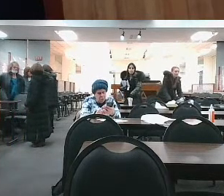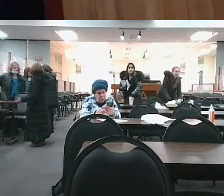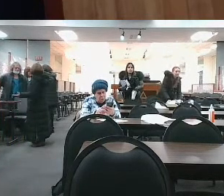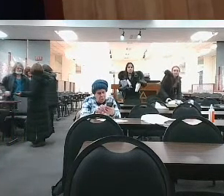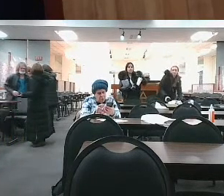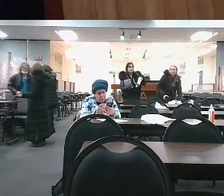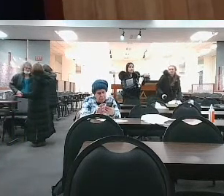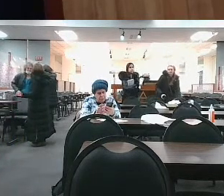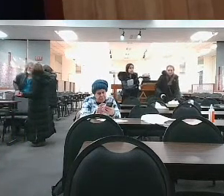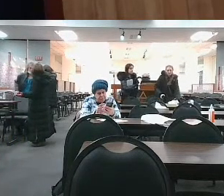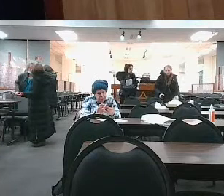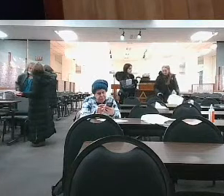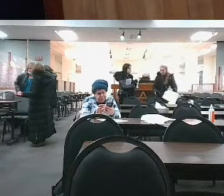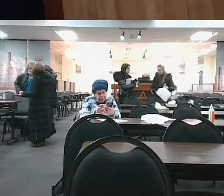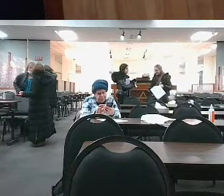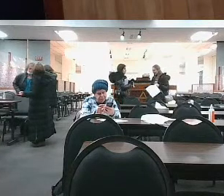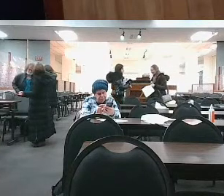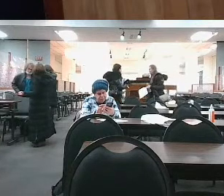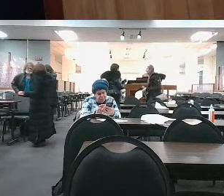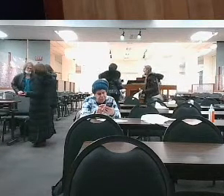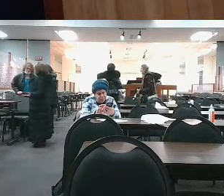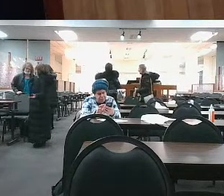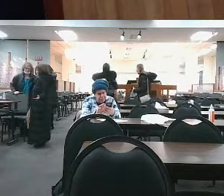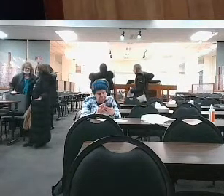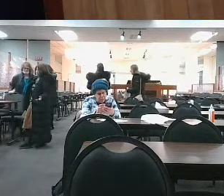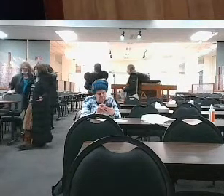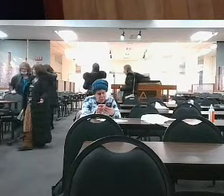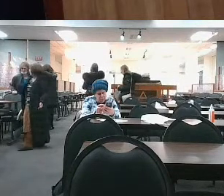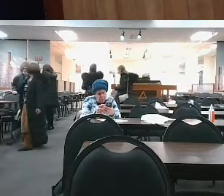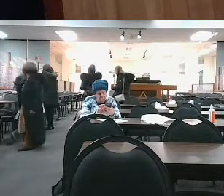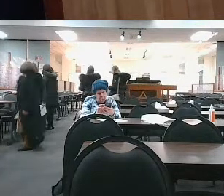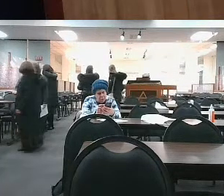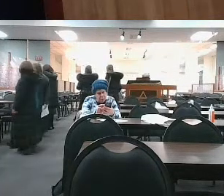Have a great evening. Bye.